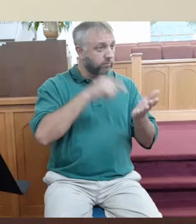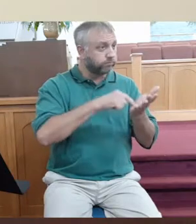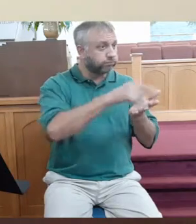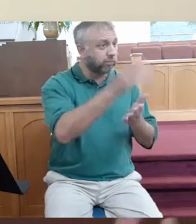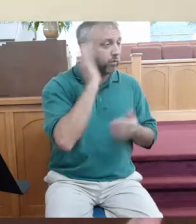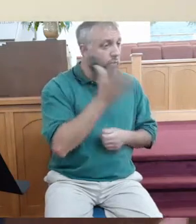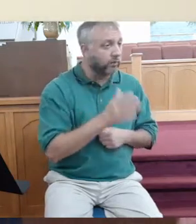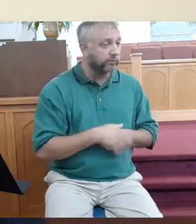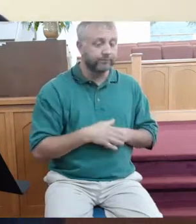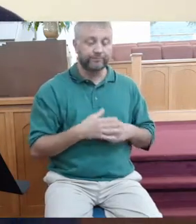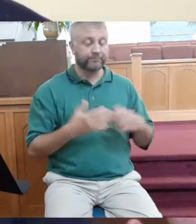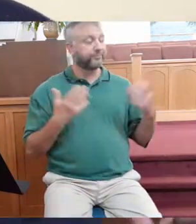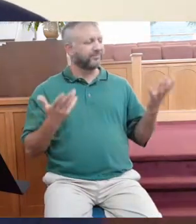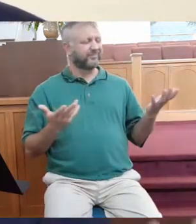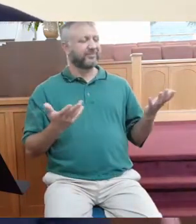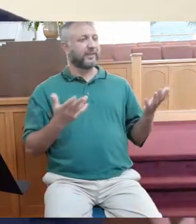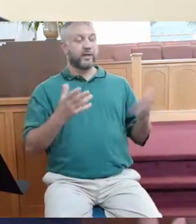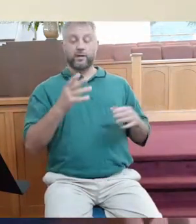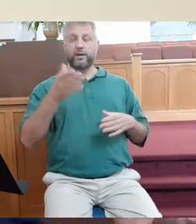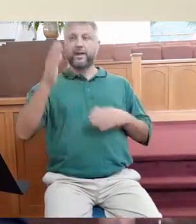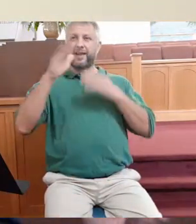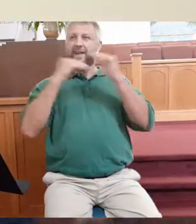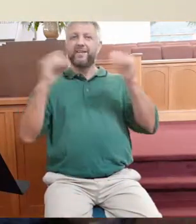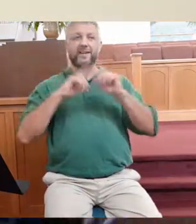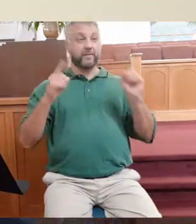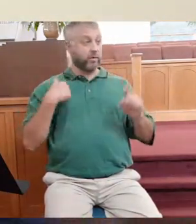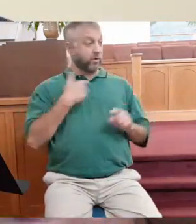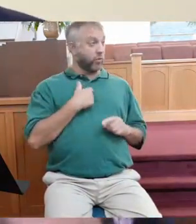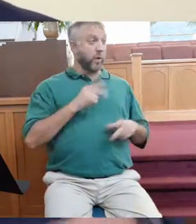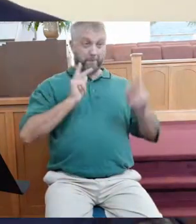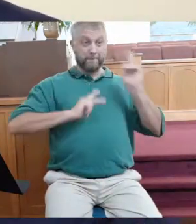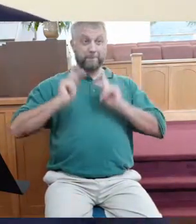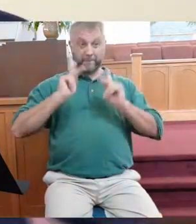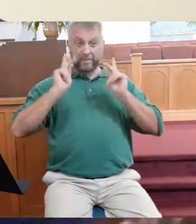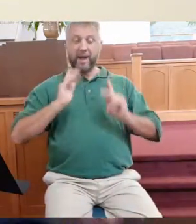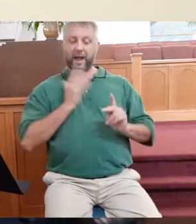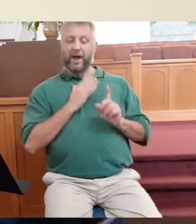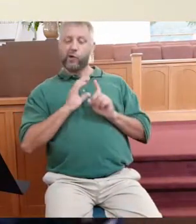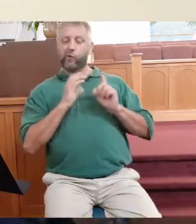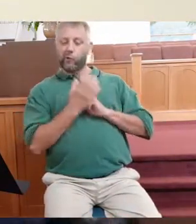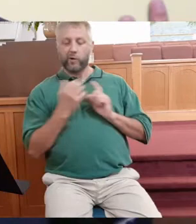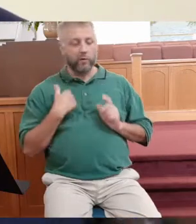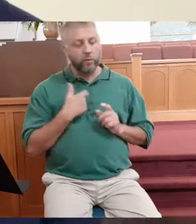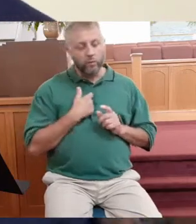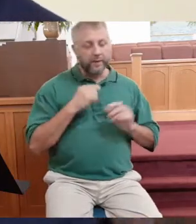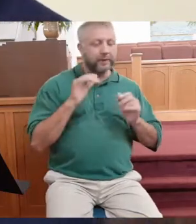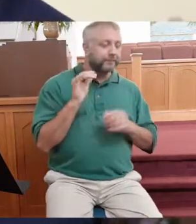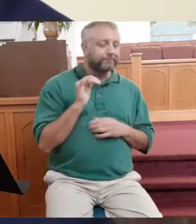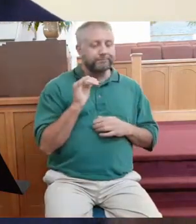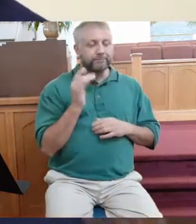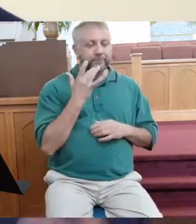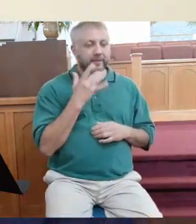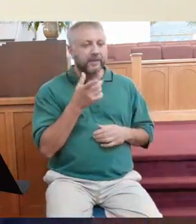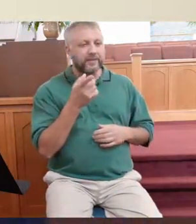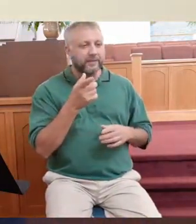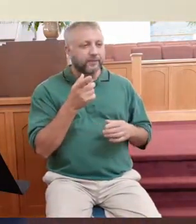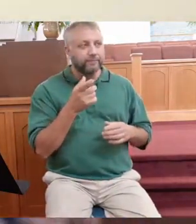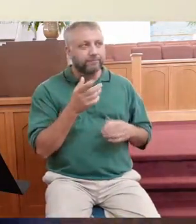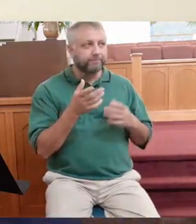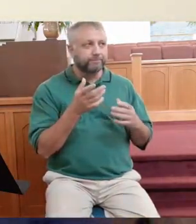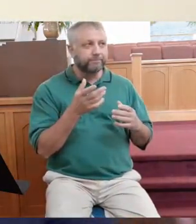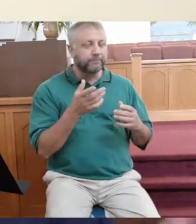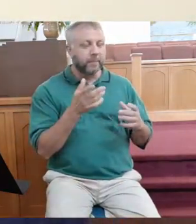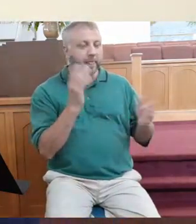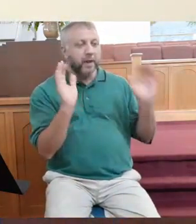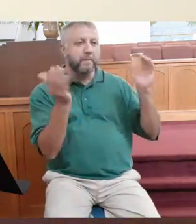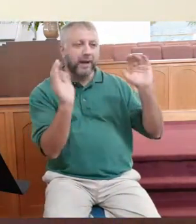way. As a matter of fact, we as humans, especially here in our culture, we like to gauge things on scales. We like